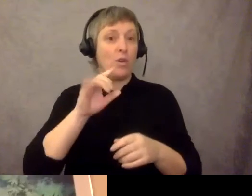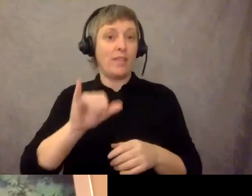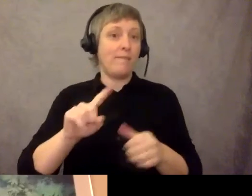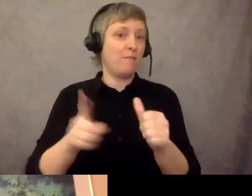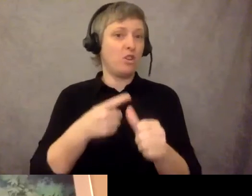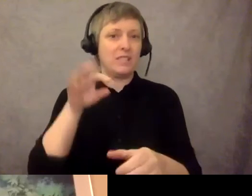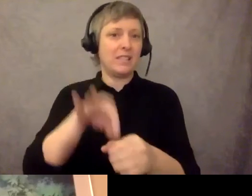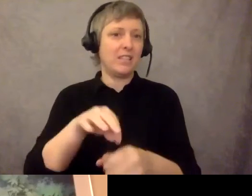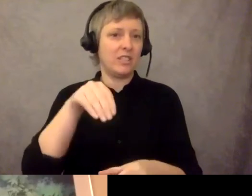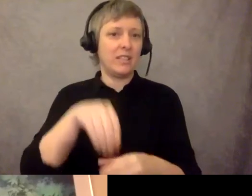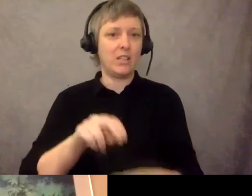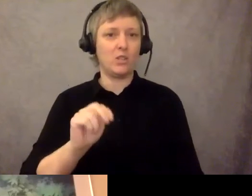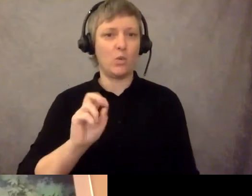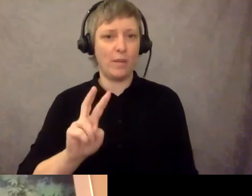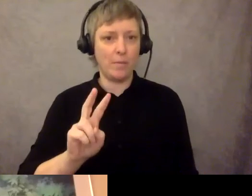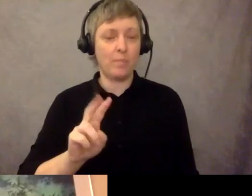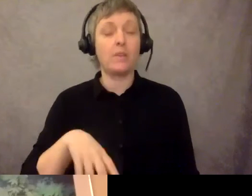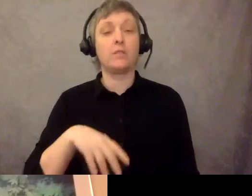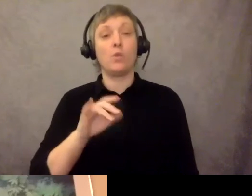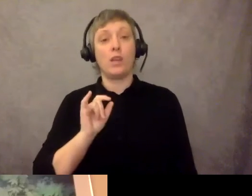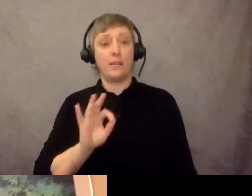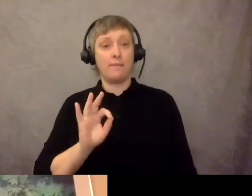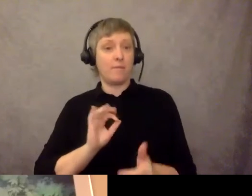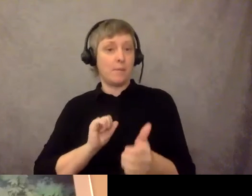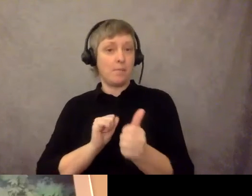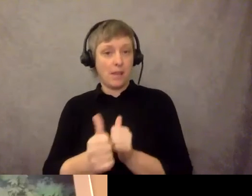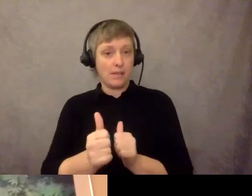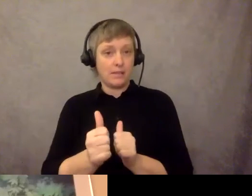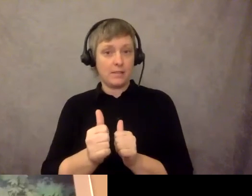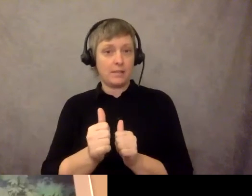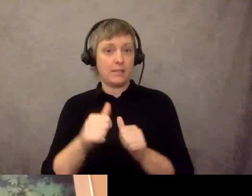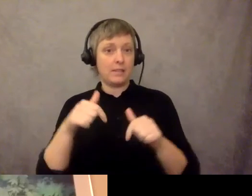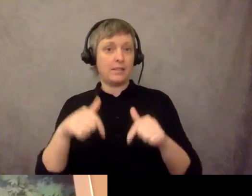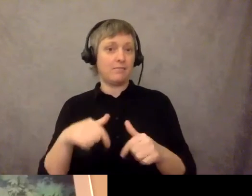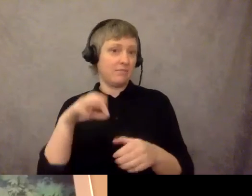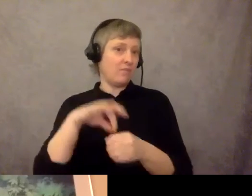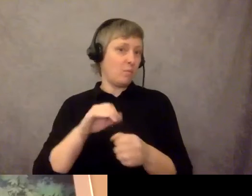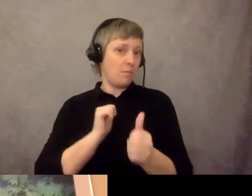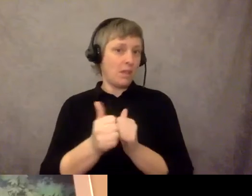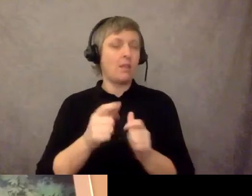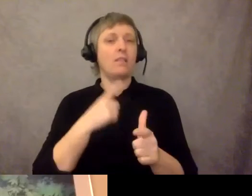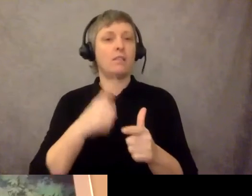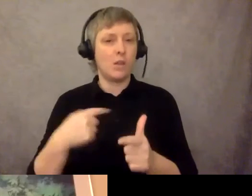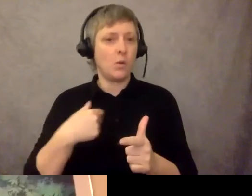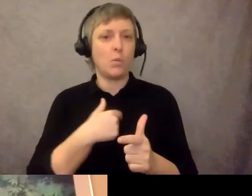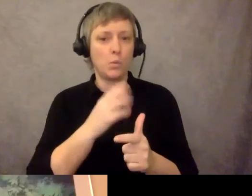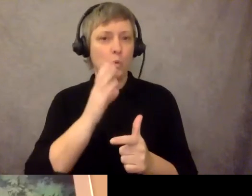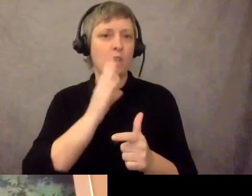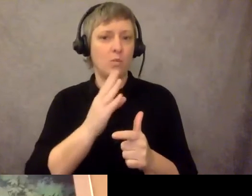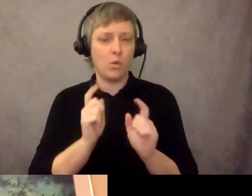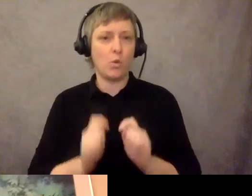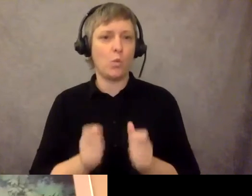measure pass, we will be looking very quickly. to bring changes in city code